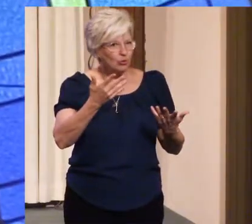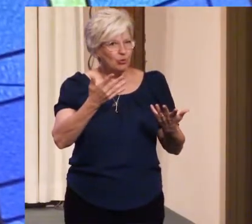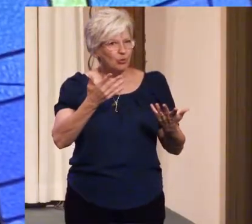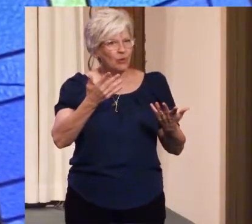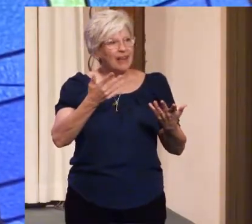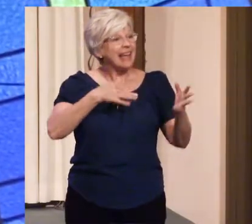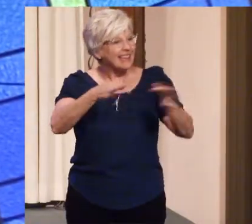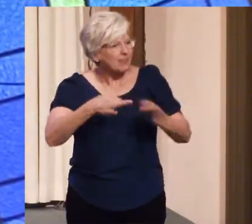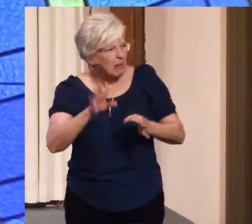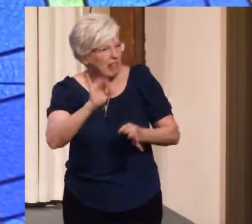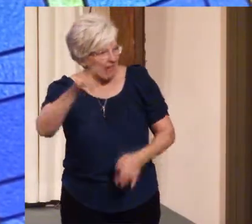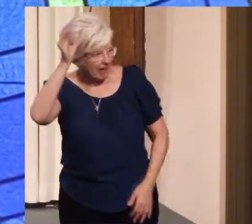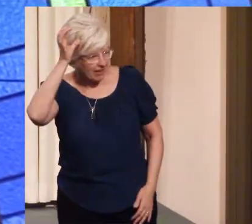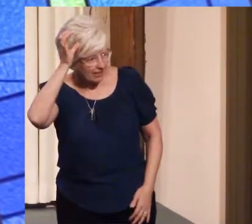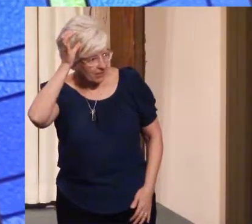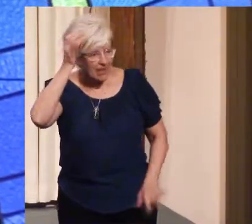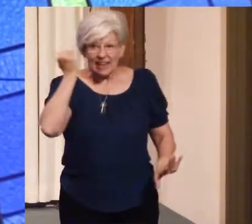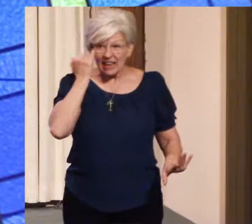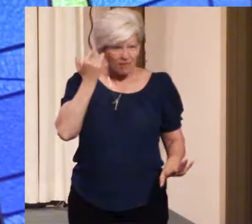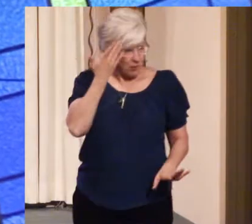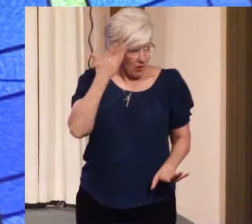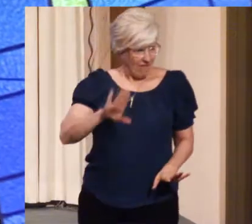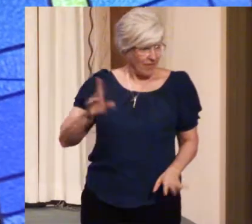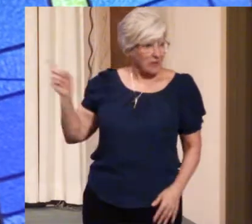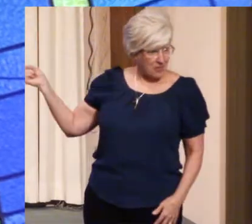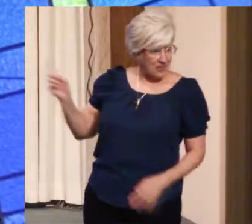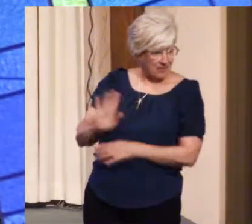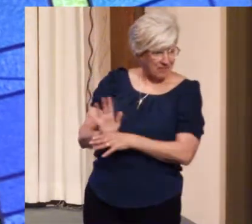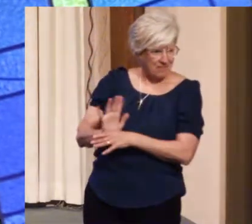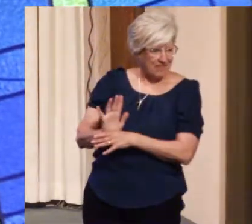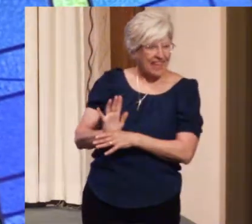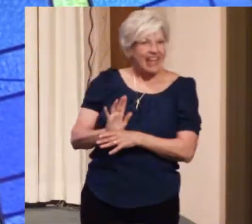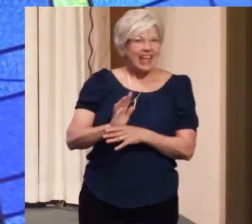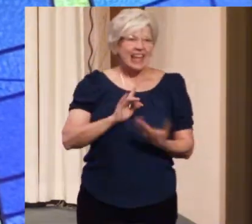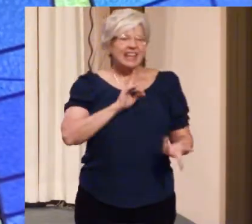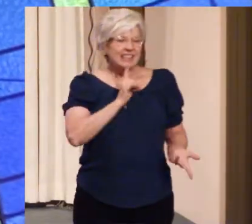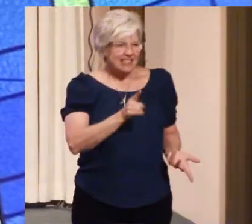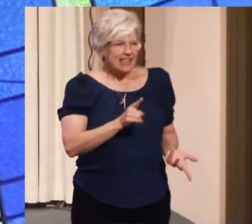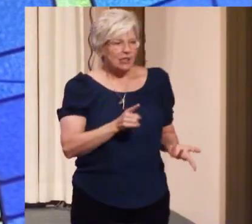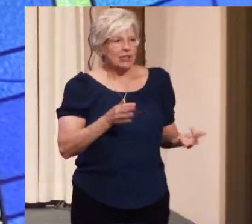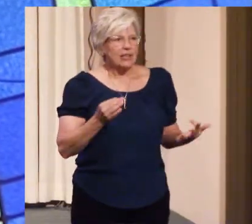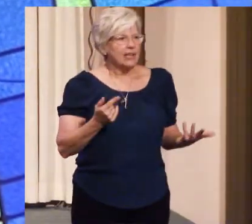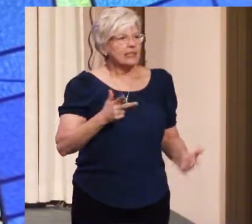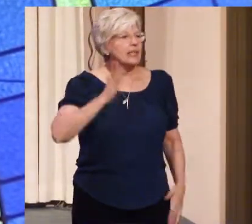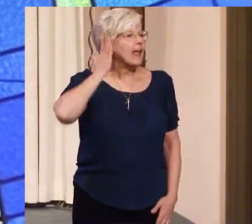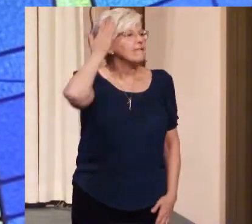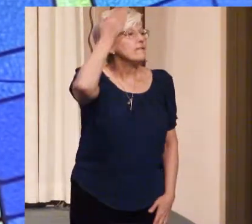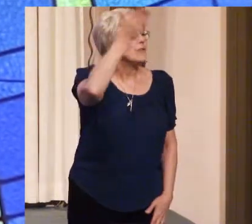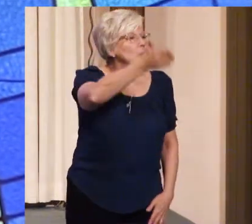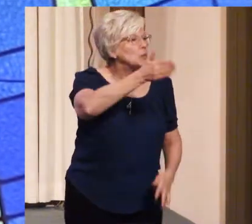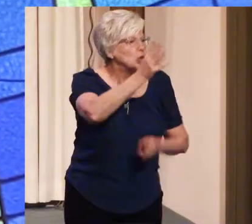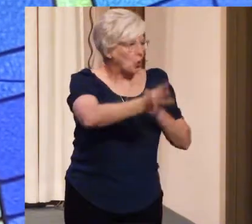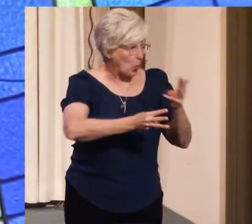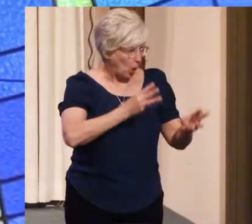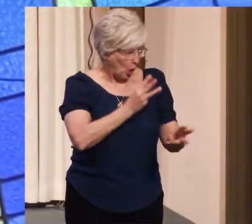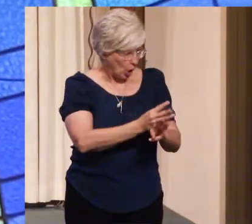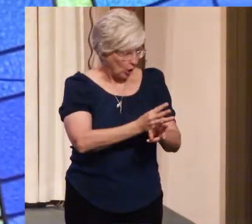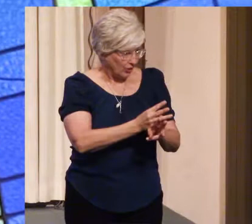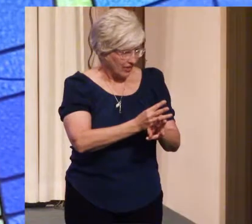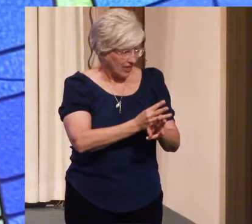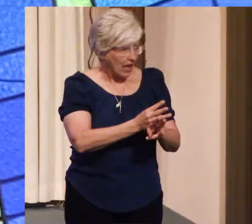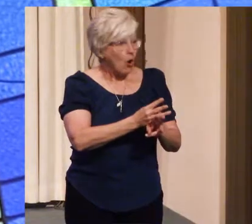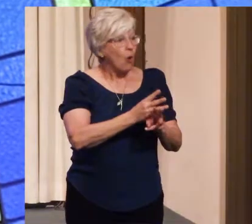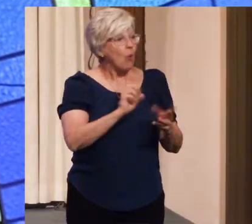If you're not familiar with The Matrix, it essentially is a dystopian future world in which